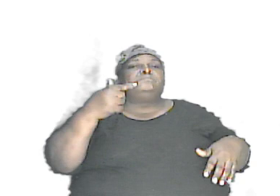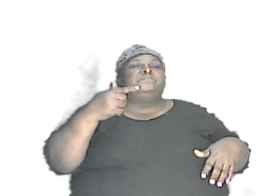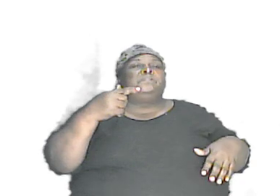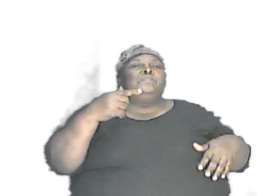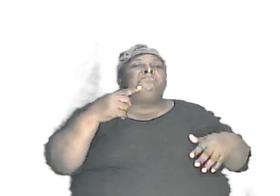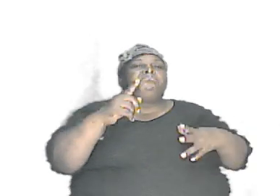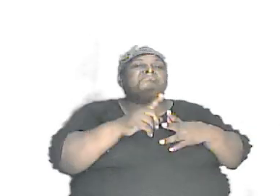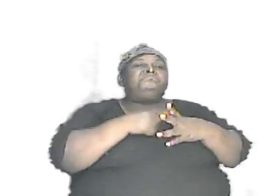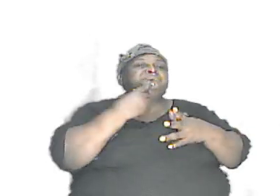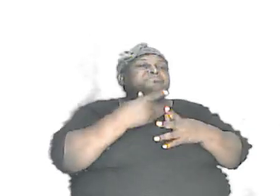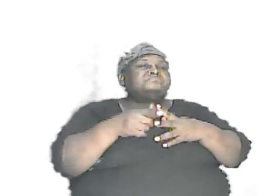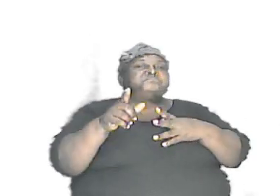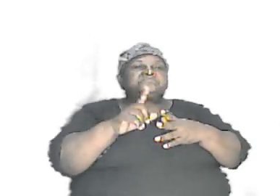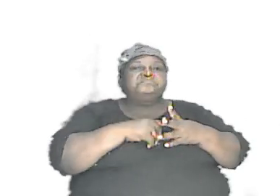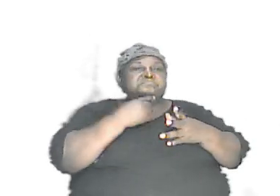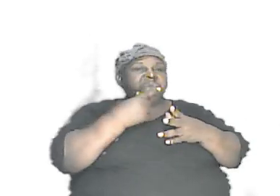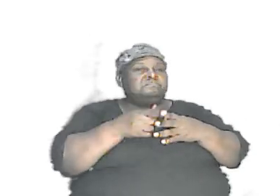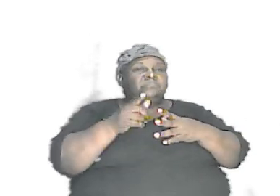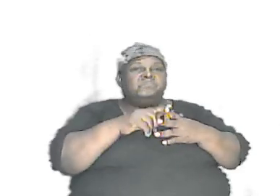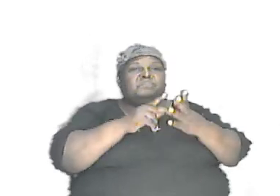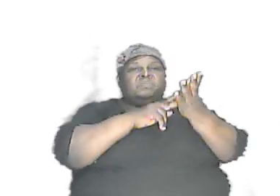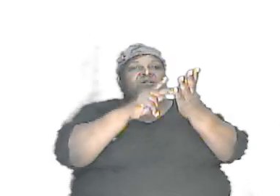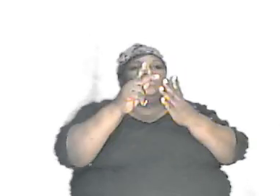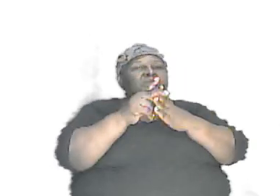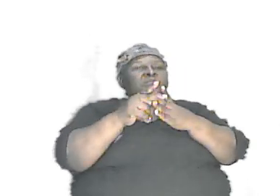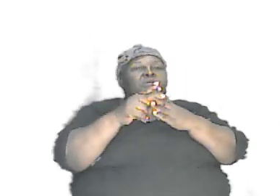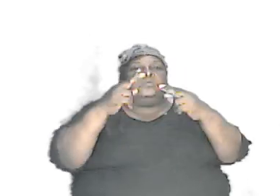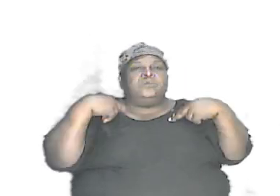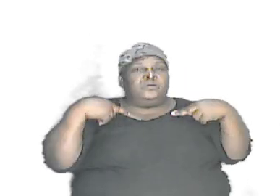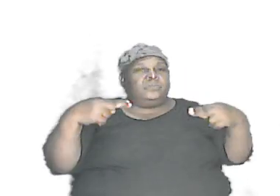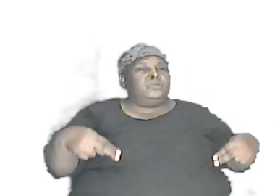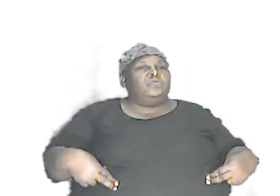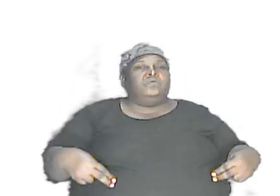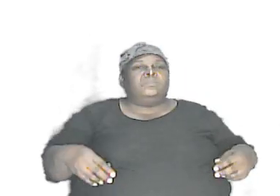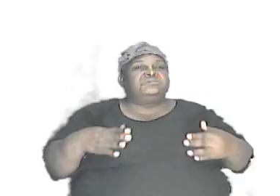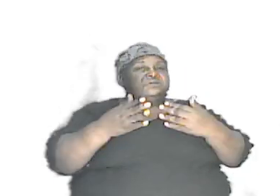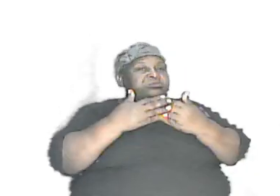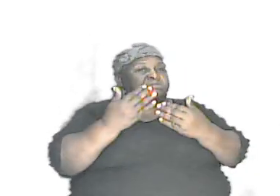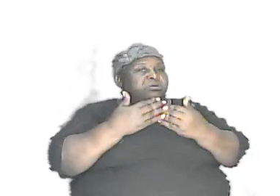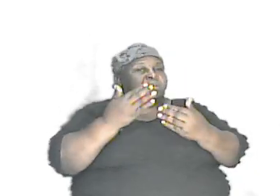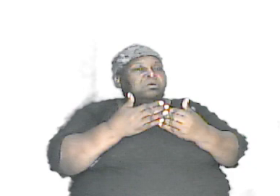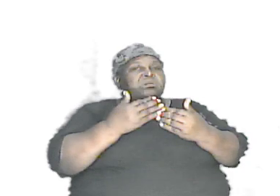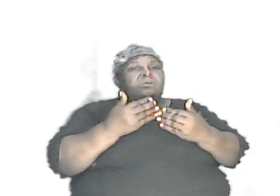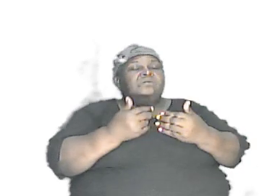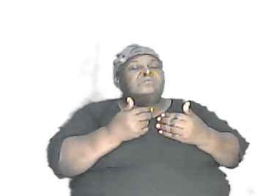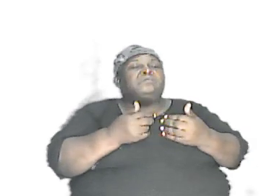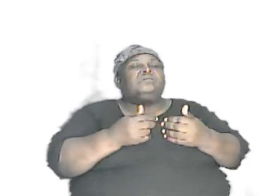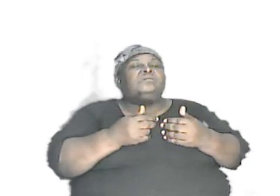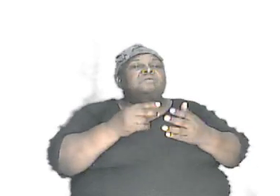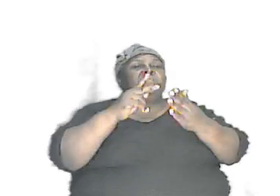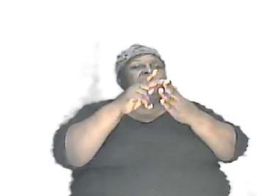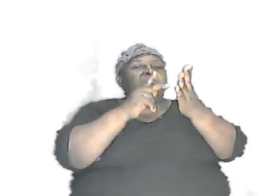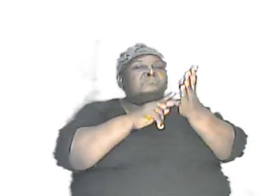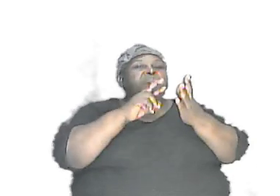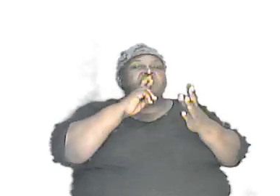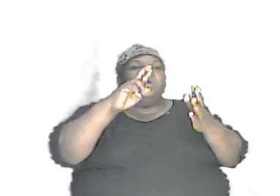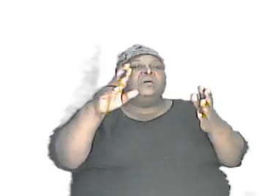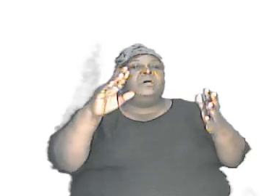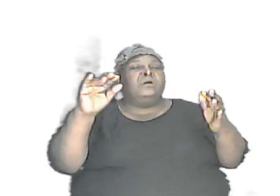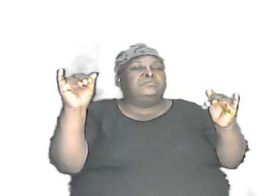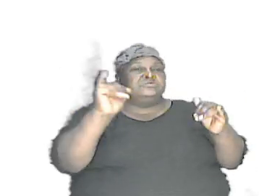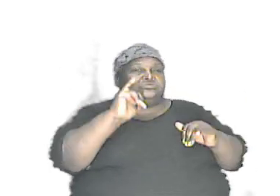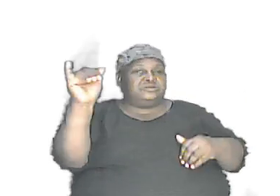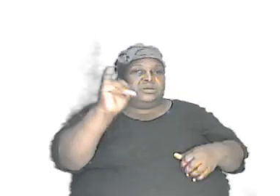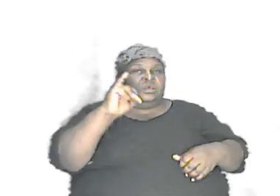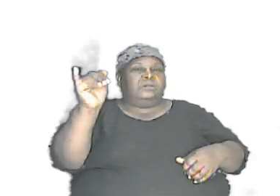then apply the basic principles to humans simply because the basic principles are the same it's just that